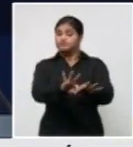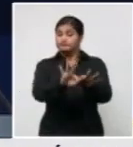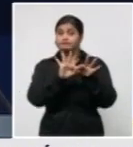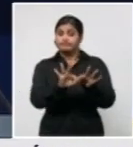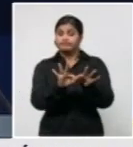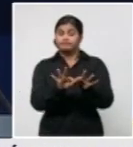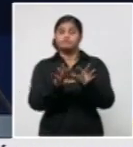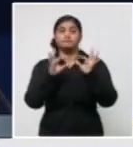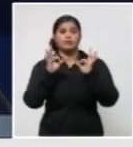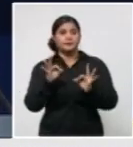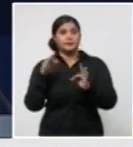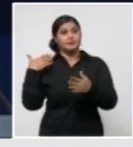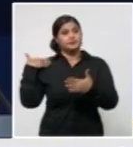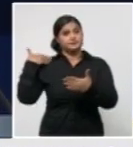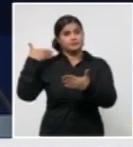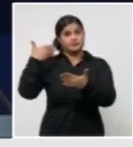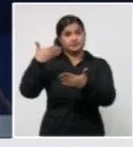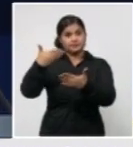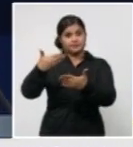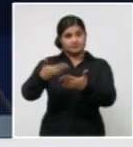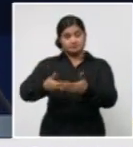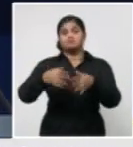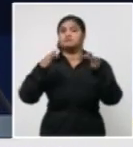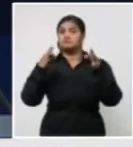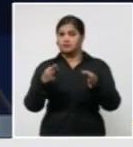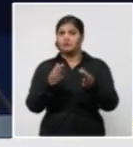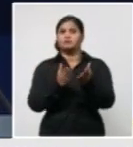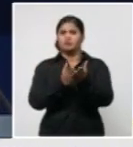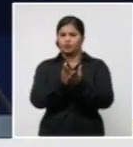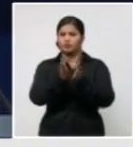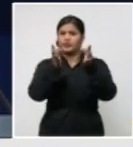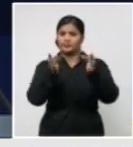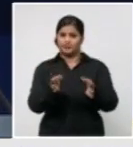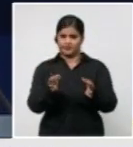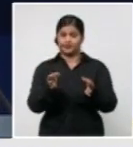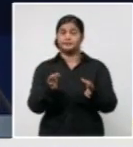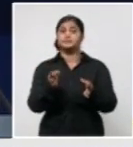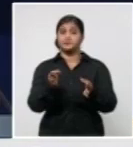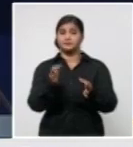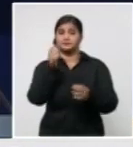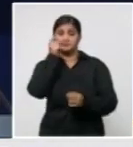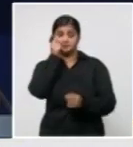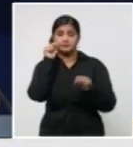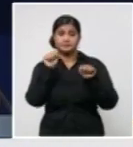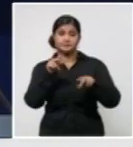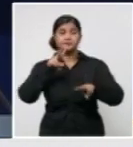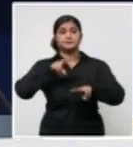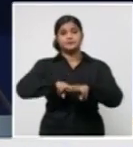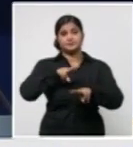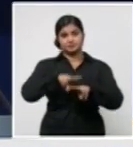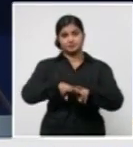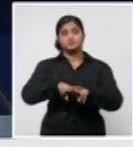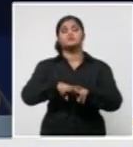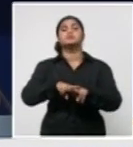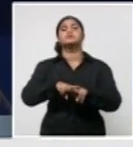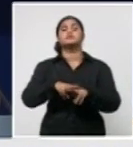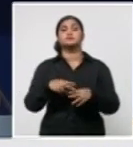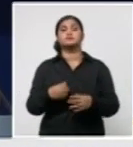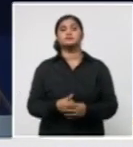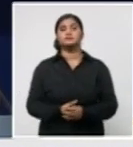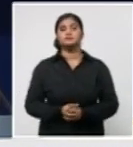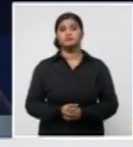have been reported as critical for the last 17 days in a row. This is the situation in Cuba at present,